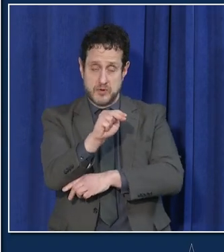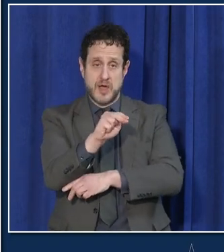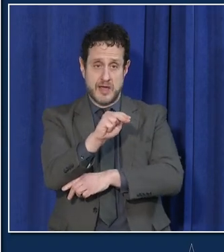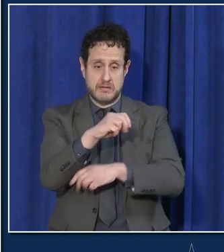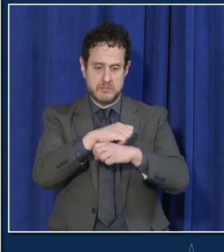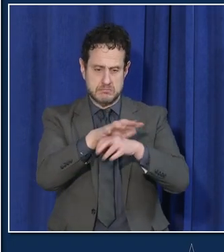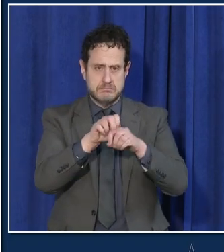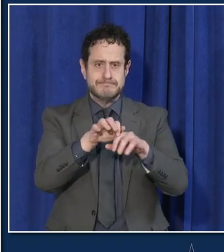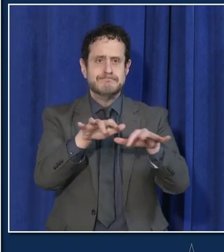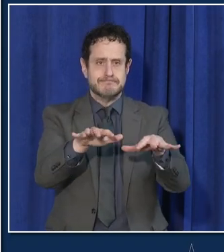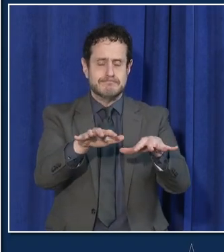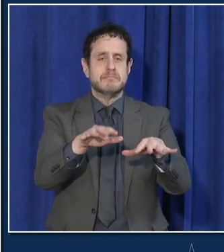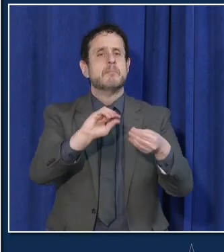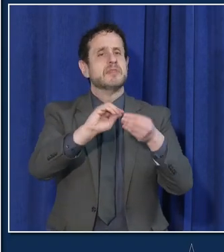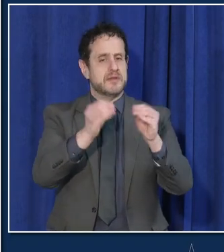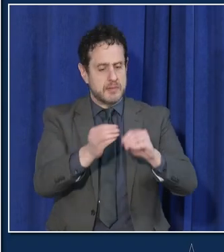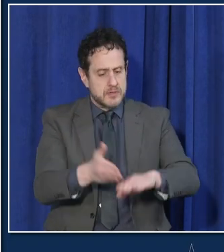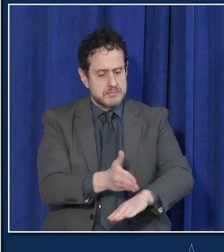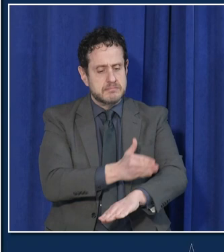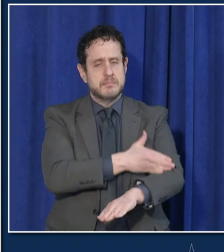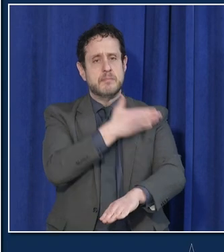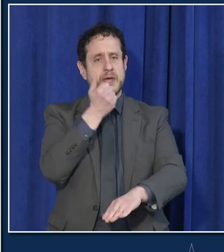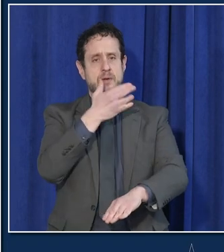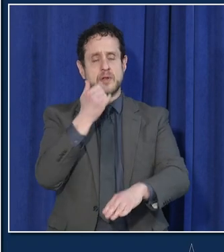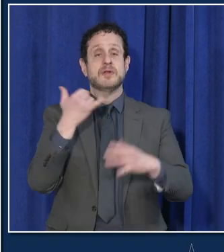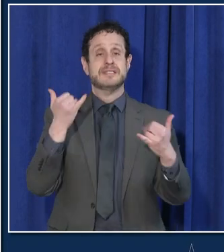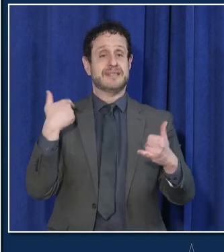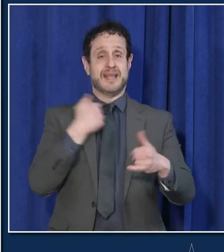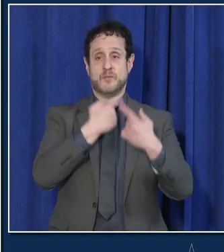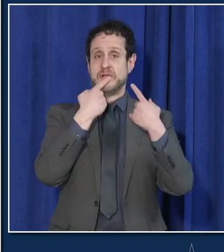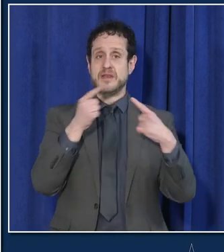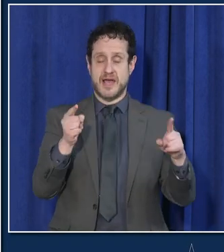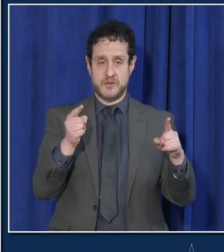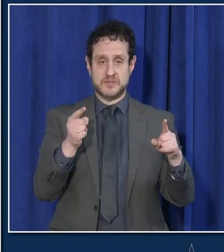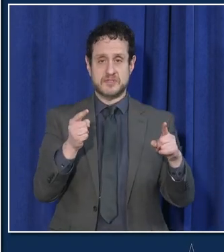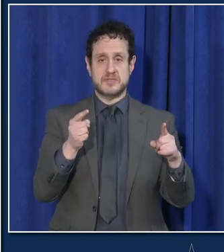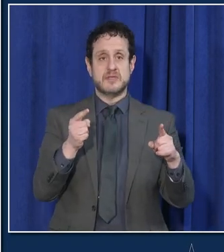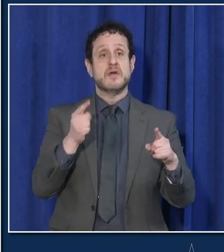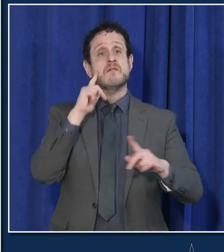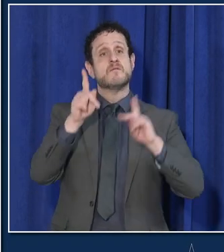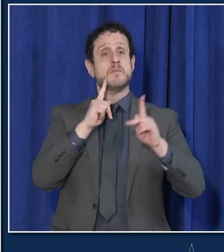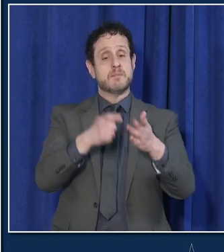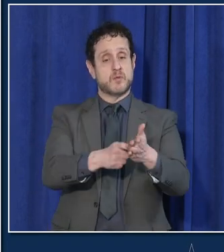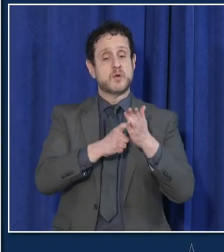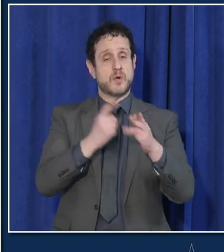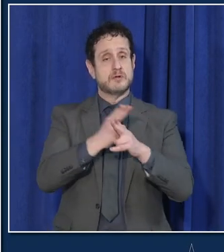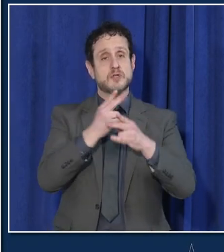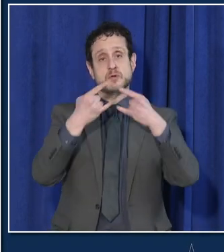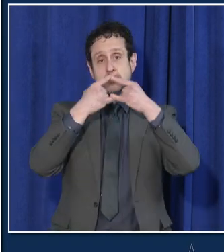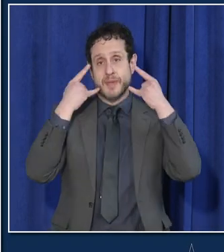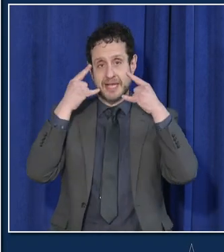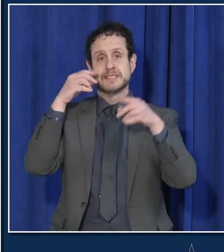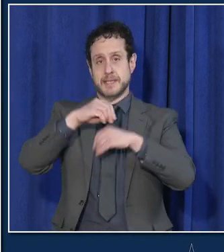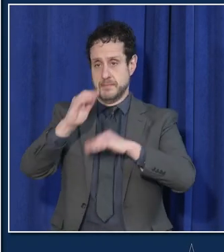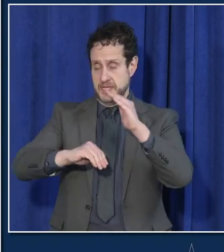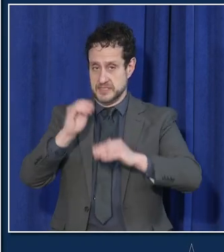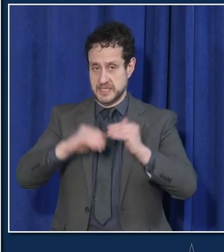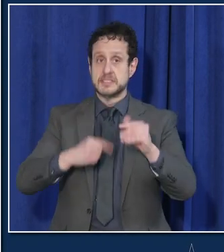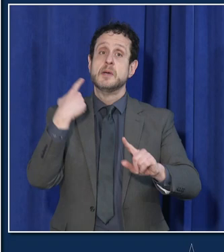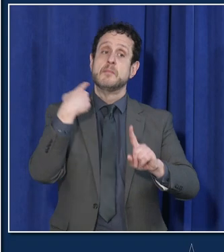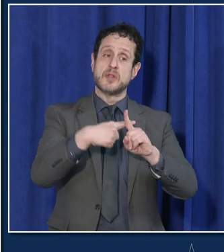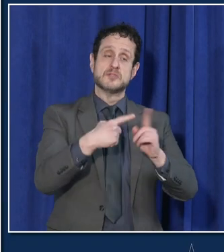we are announcing today that we will remove the indoor mask mandate and the vaccine requirement